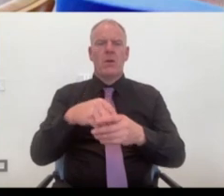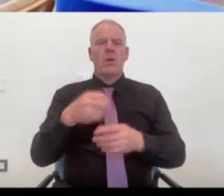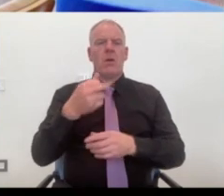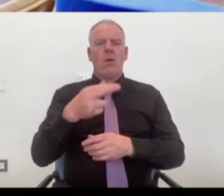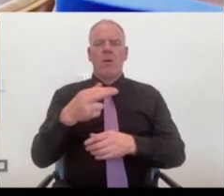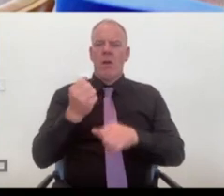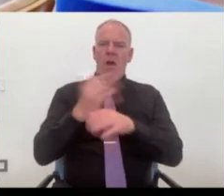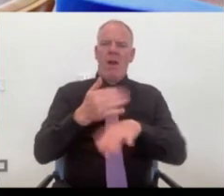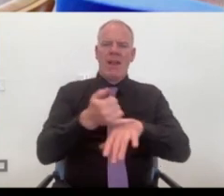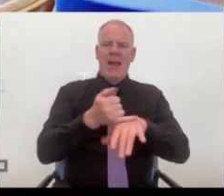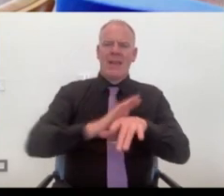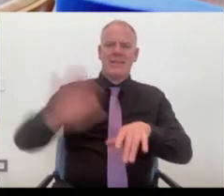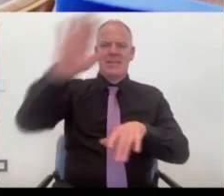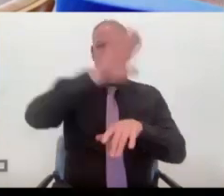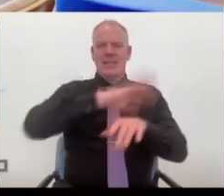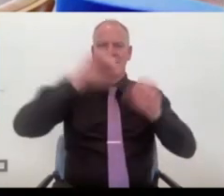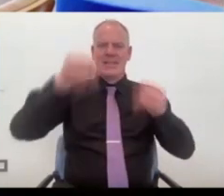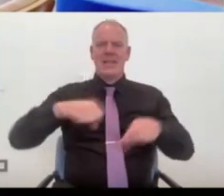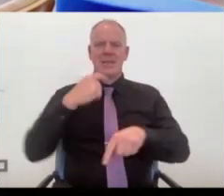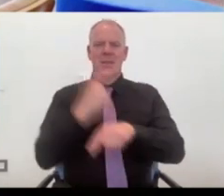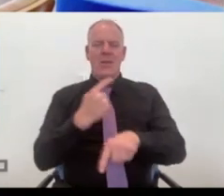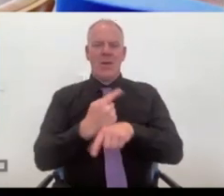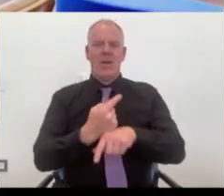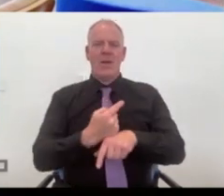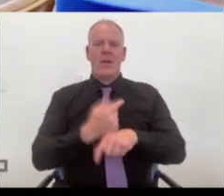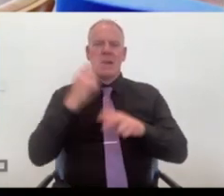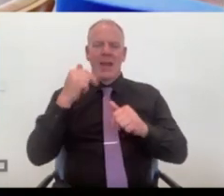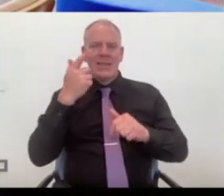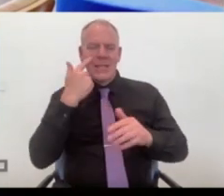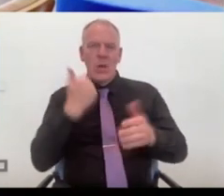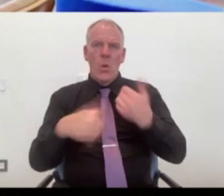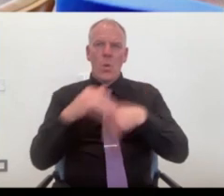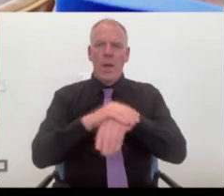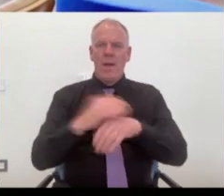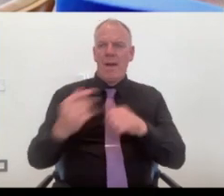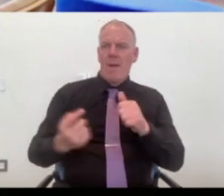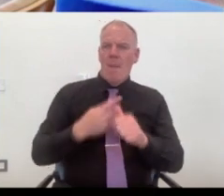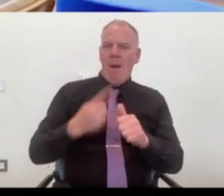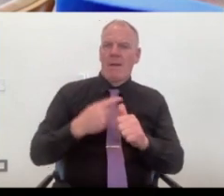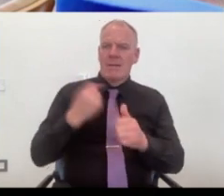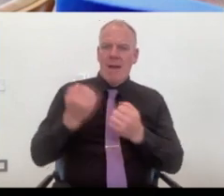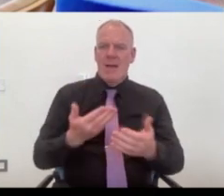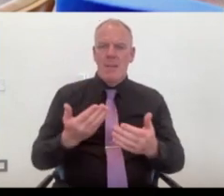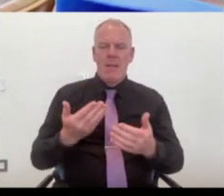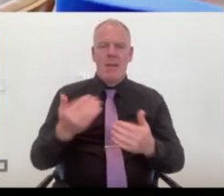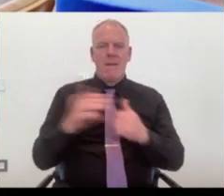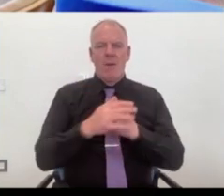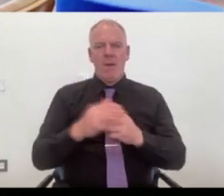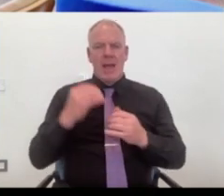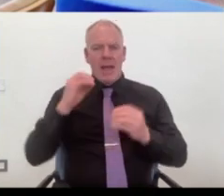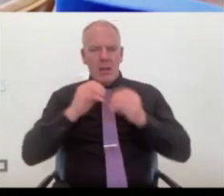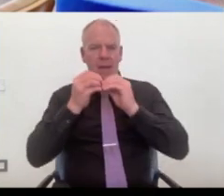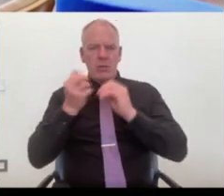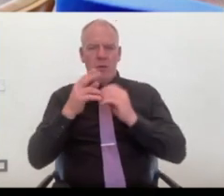island mechanisms in terms of being able to explore markets in terms of innovation and health or